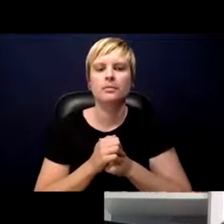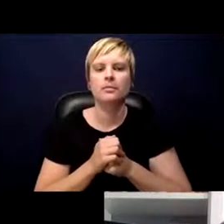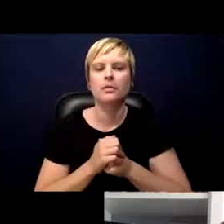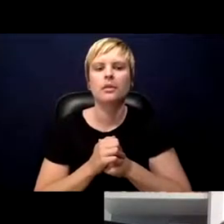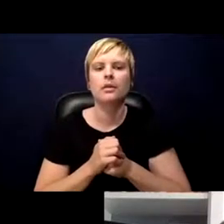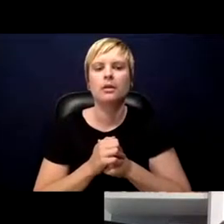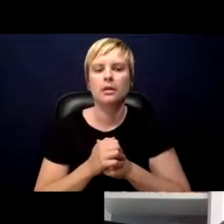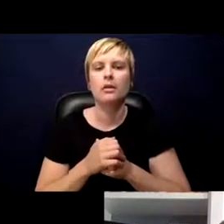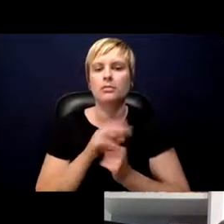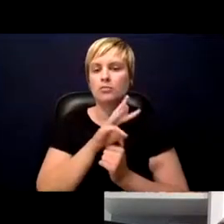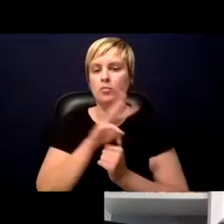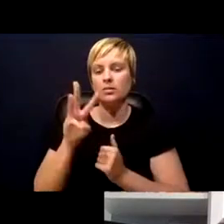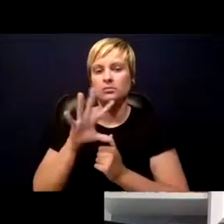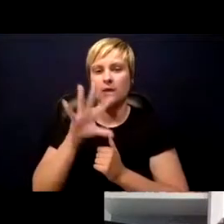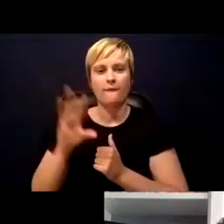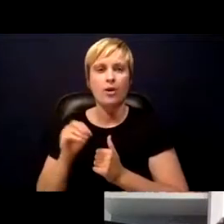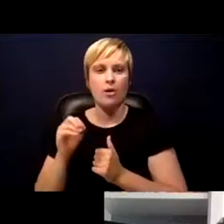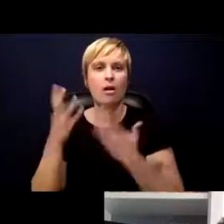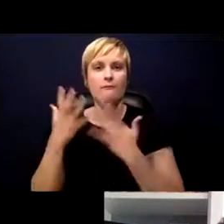West Africa with Ebola,